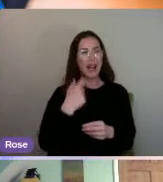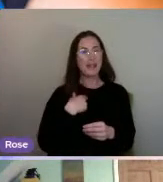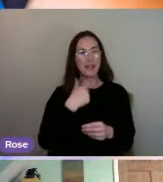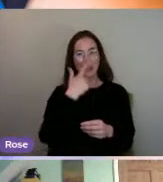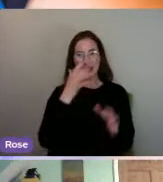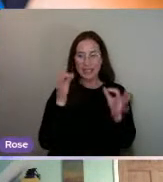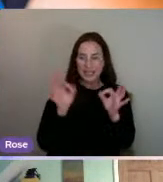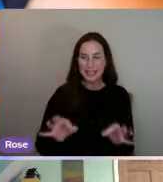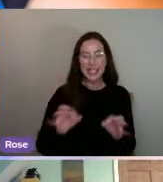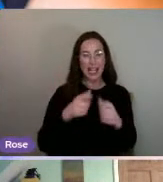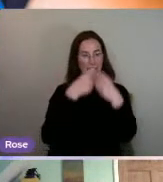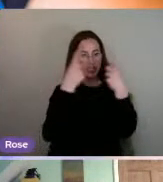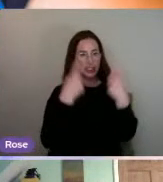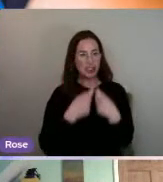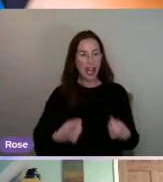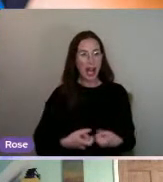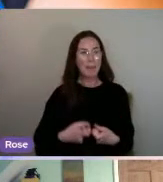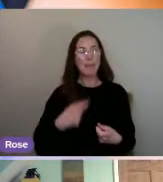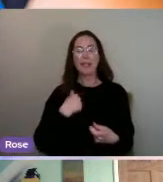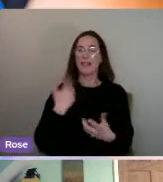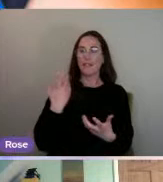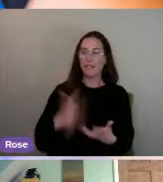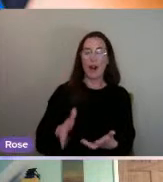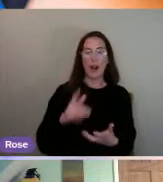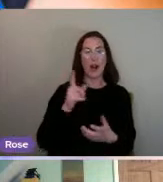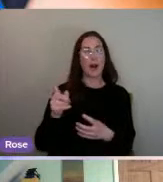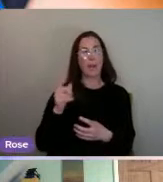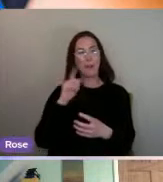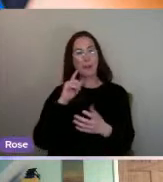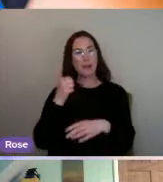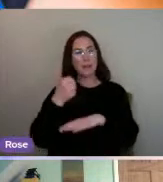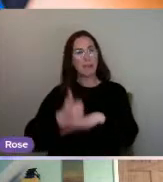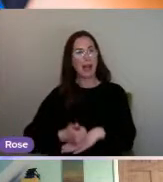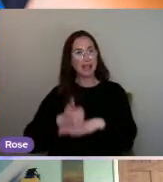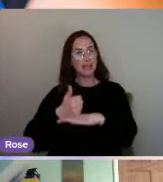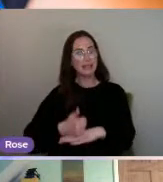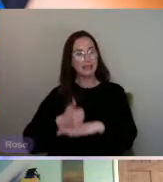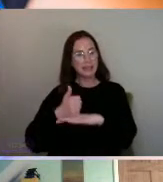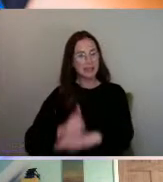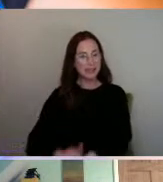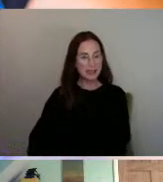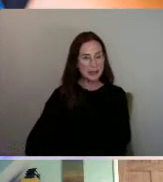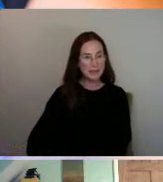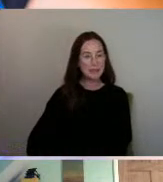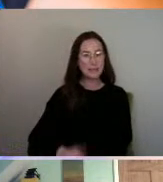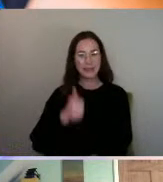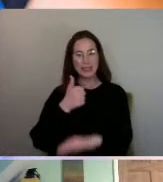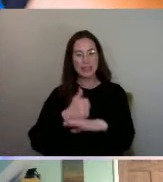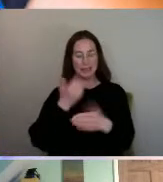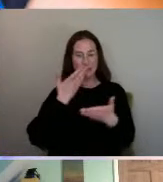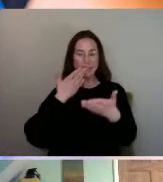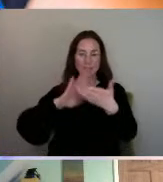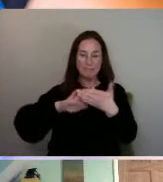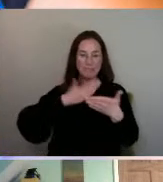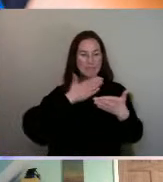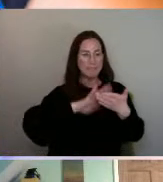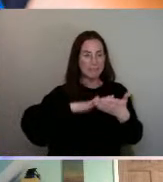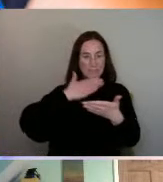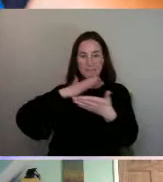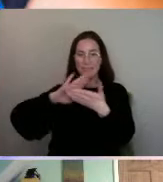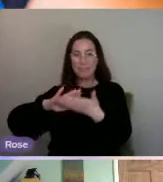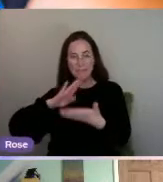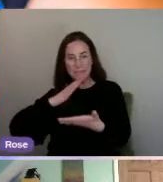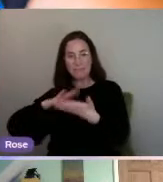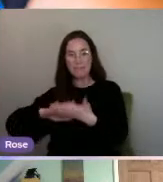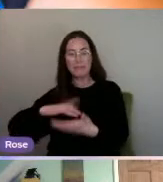the shapes I wanted just from the more basic shapes and sticking them together and, as I say, masking them off.